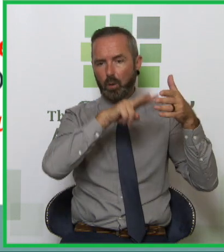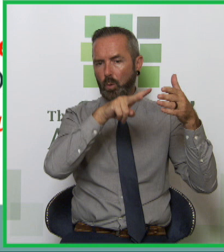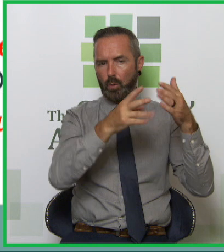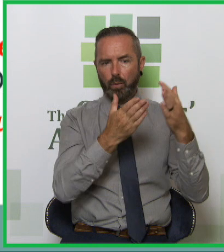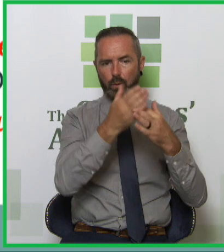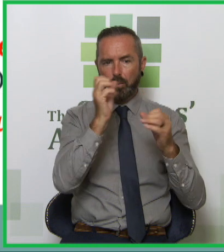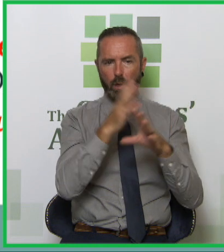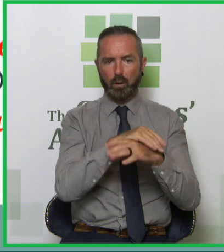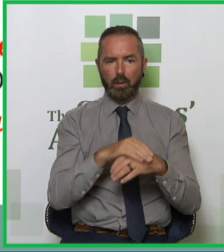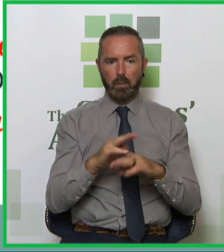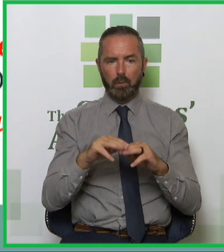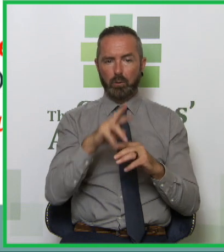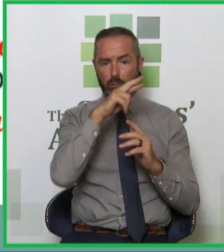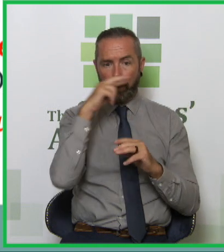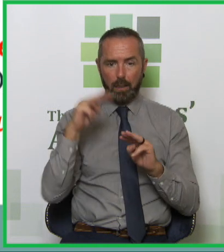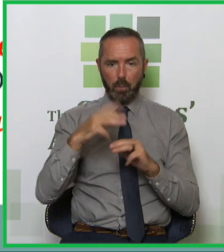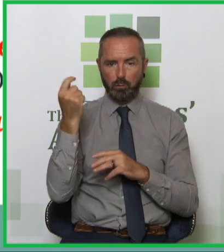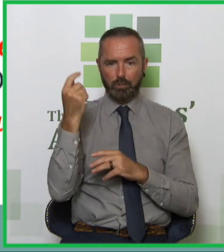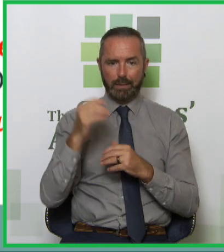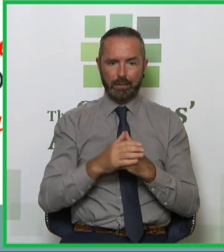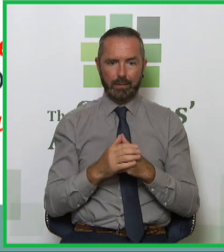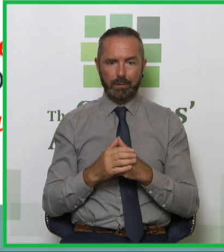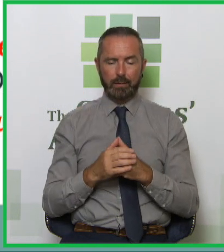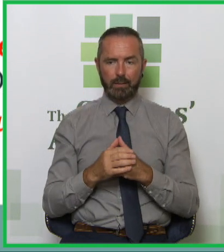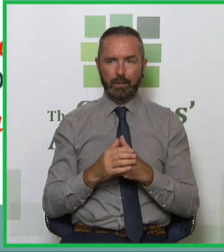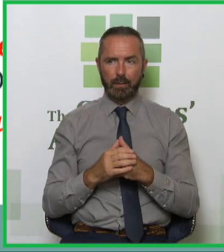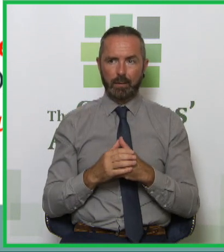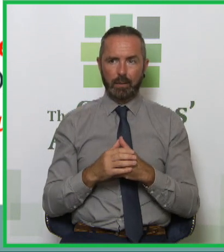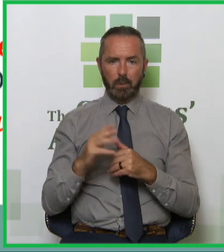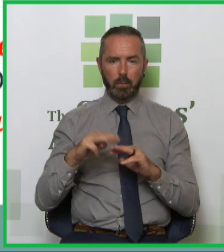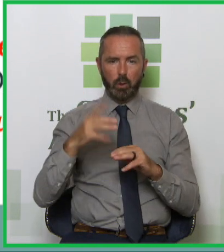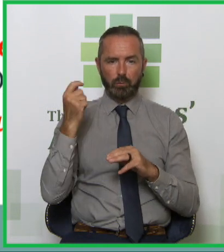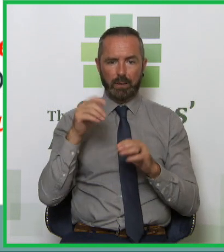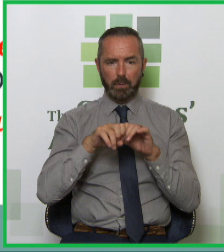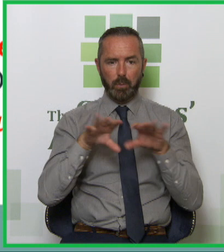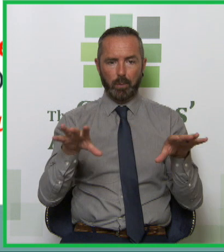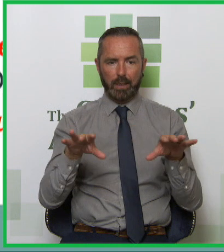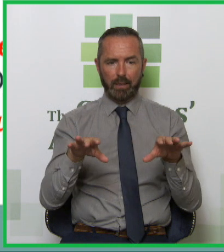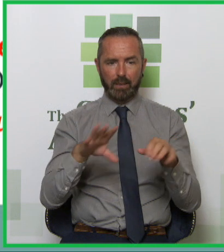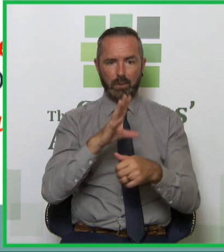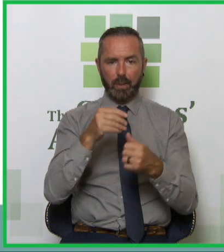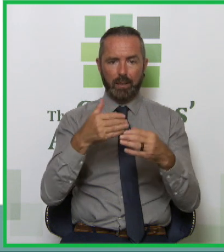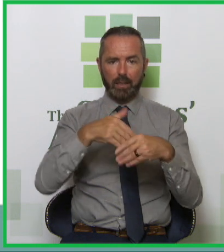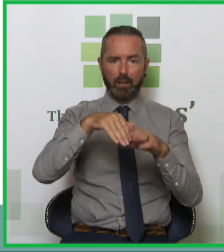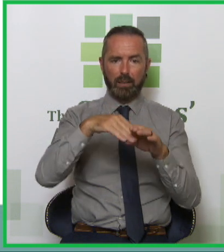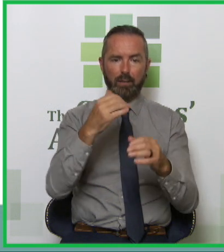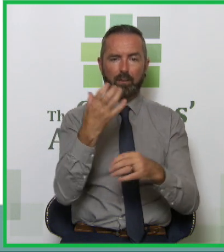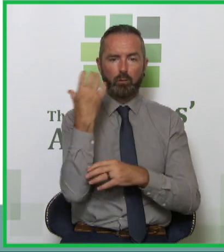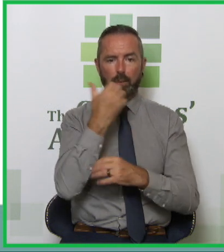two are more recent publications that do mention brief intervention, particularly in the context of the criminal justice system.